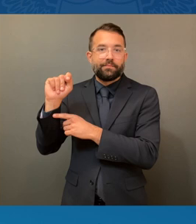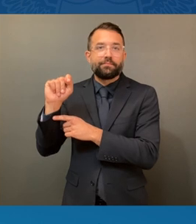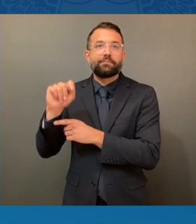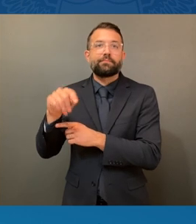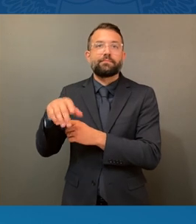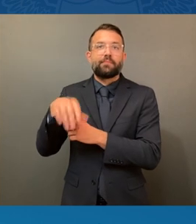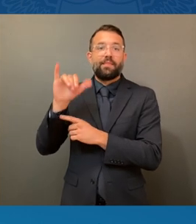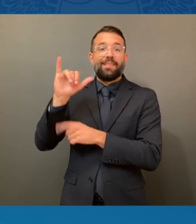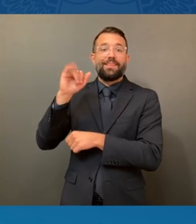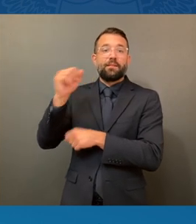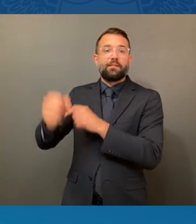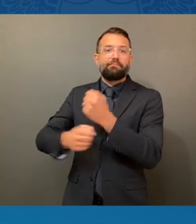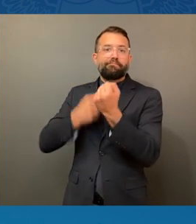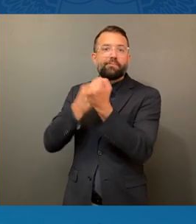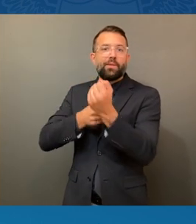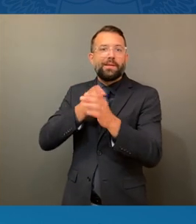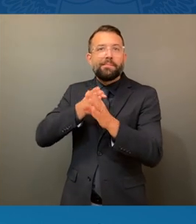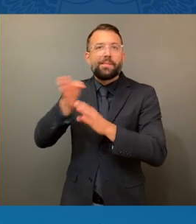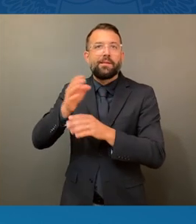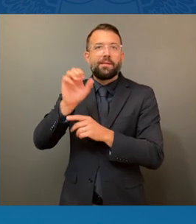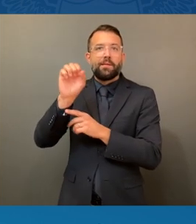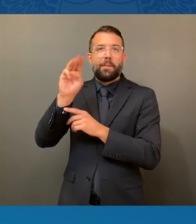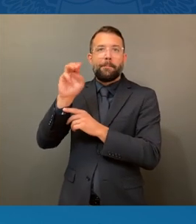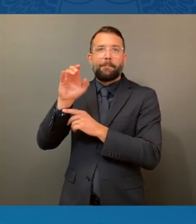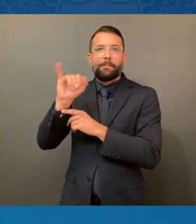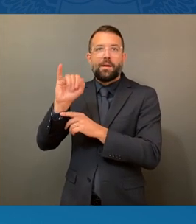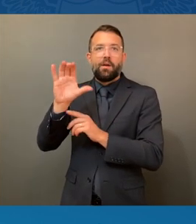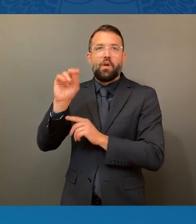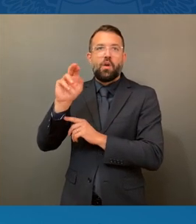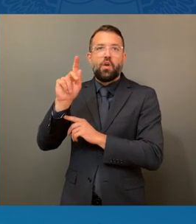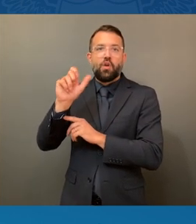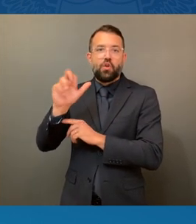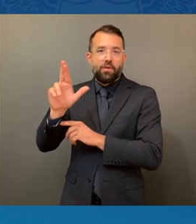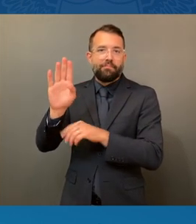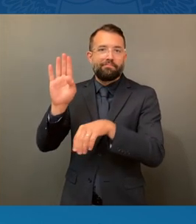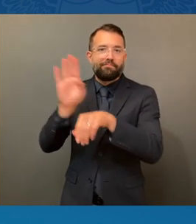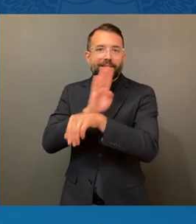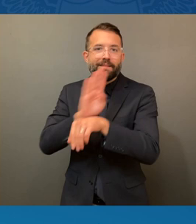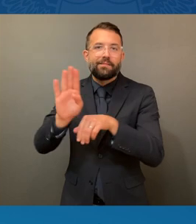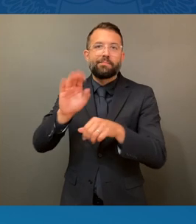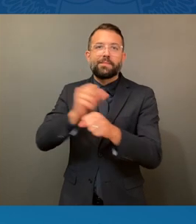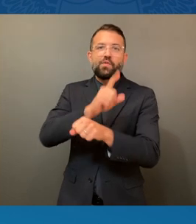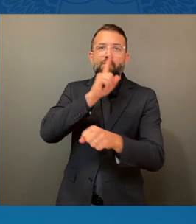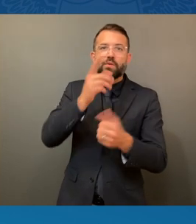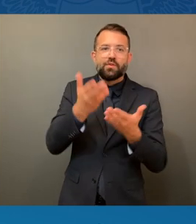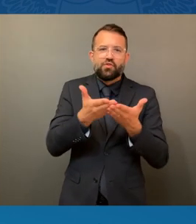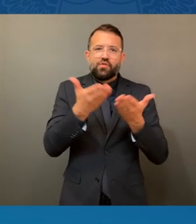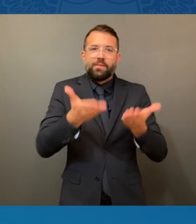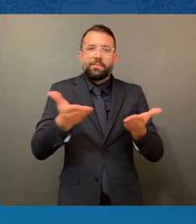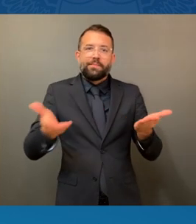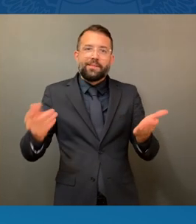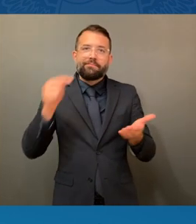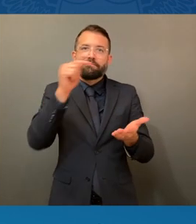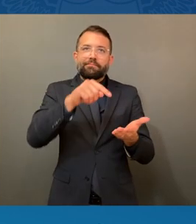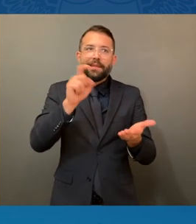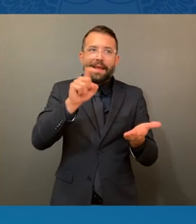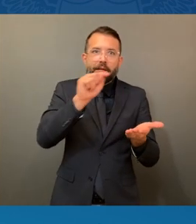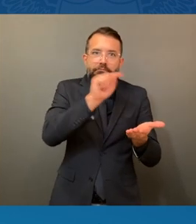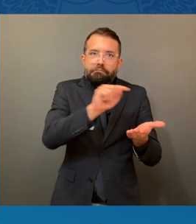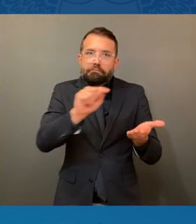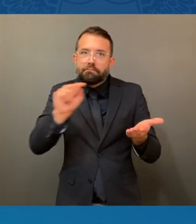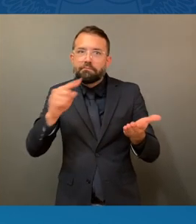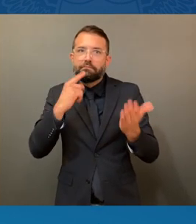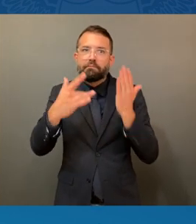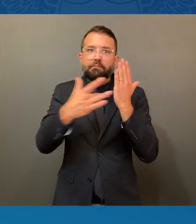industry in the United States, but ensure that the supply chain of such a critical piece of technology is secure and safe in a very